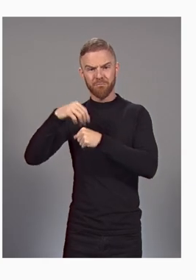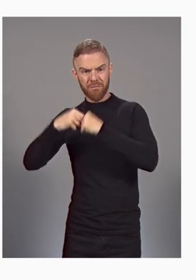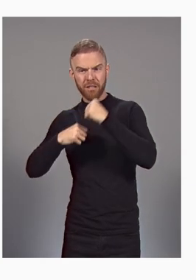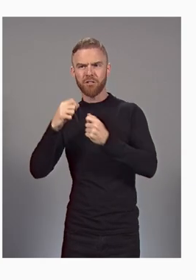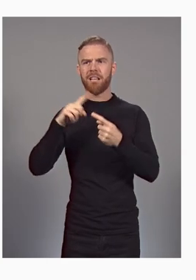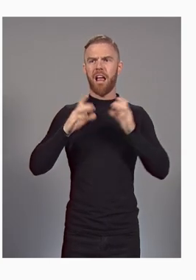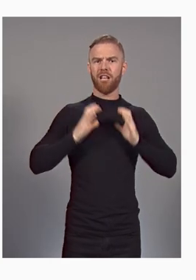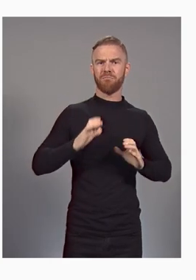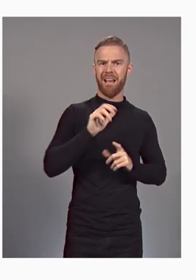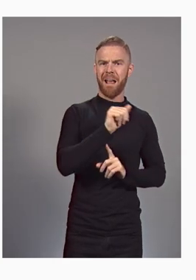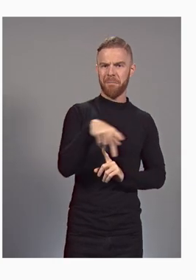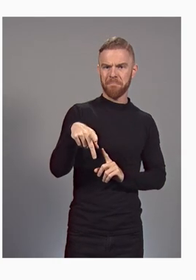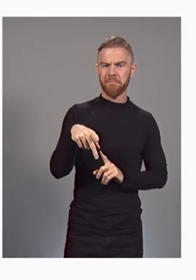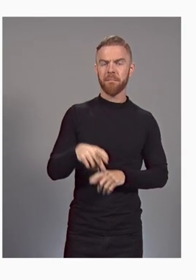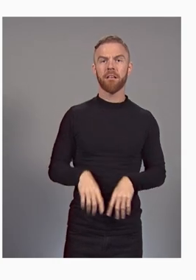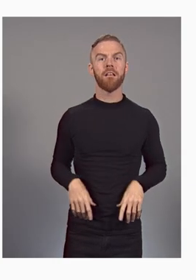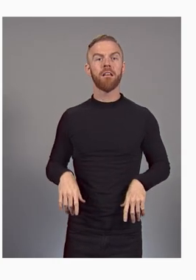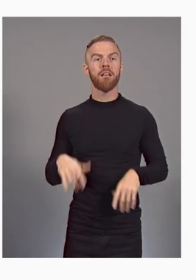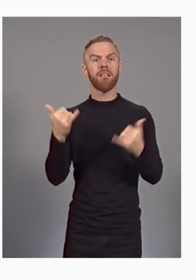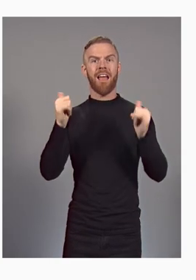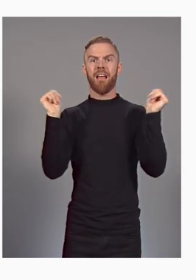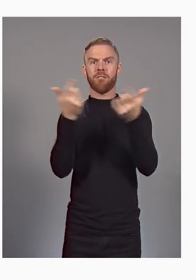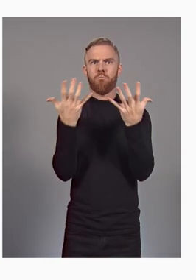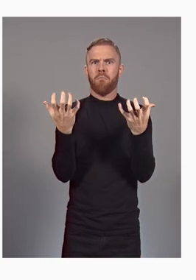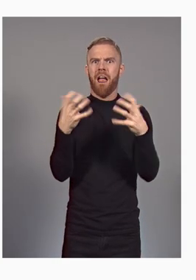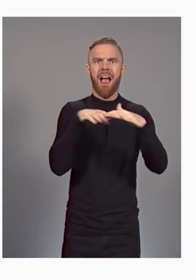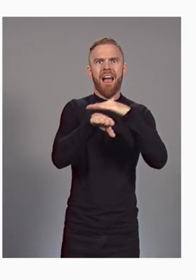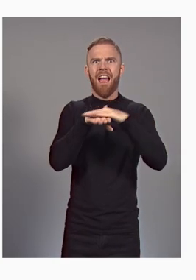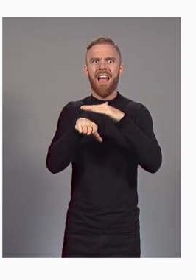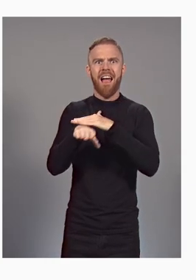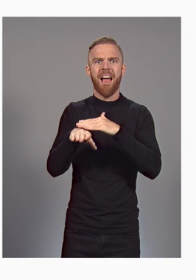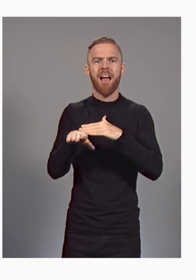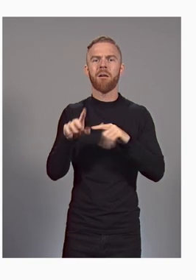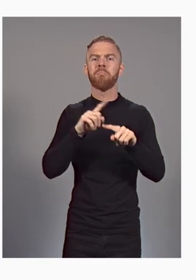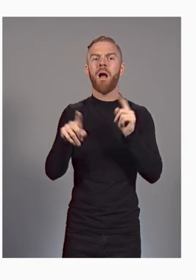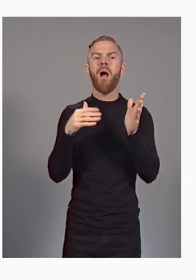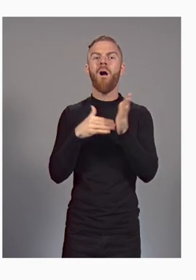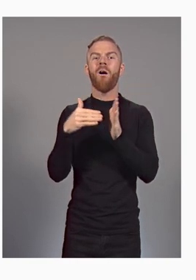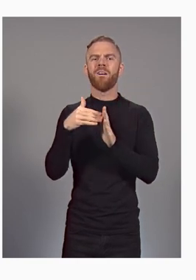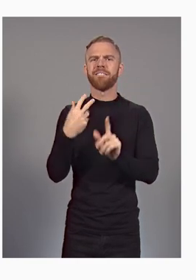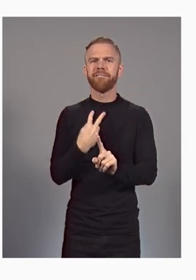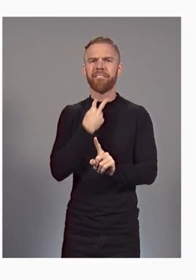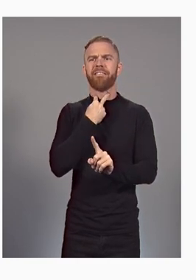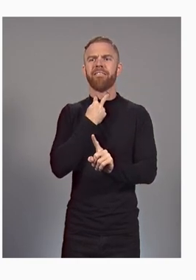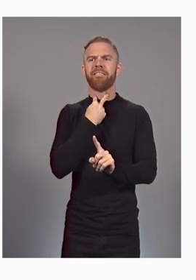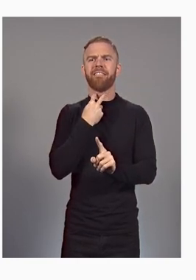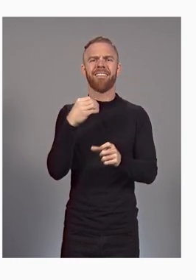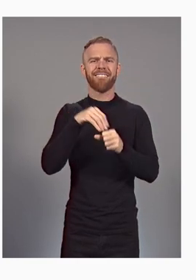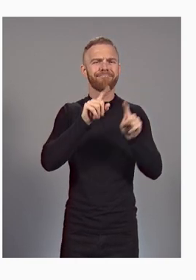Everyone wants to access it instantaneously, but it's often trapped in different silos and tools.